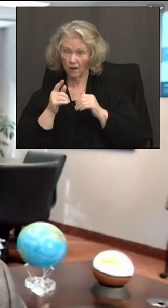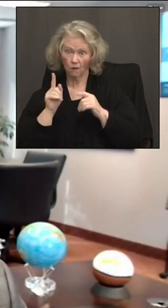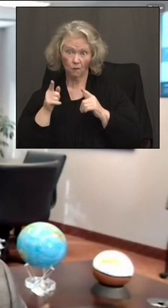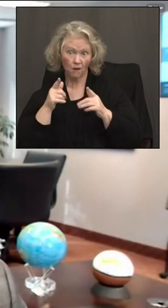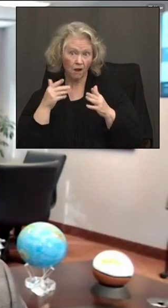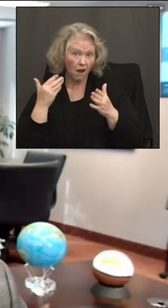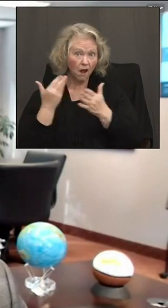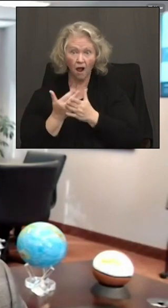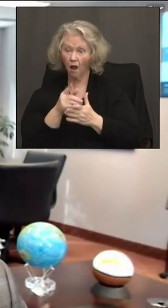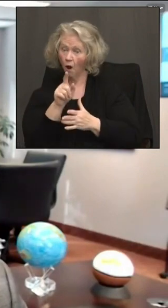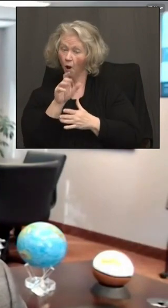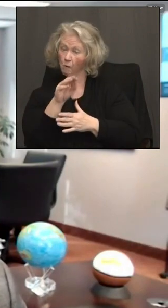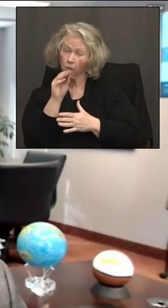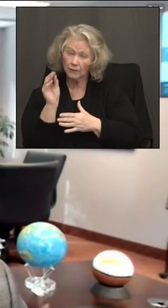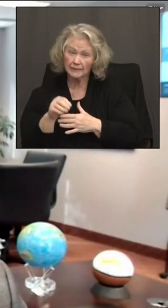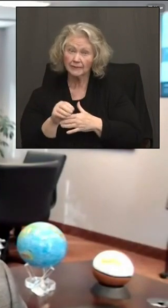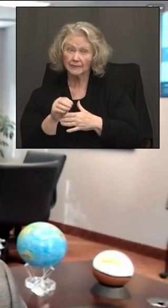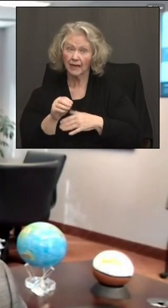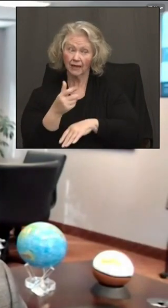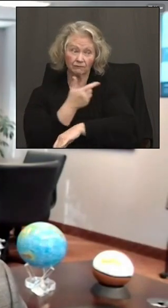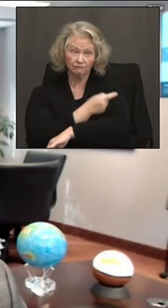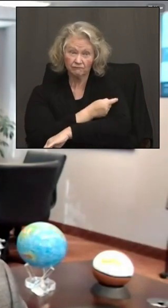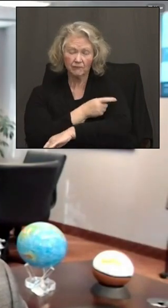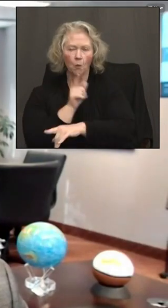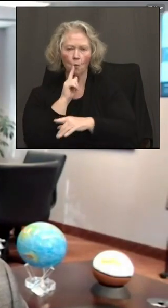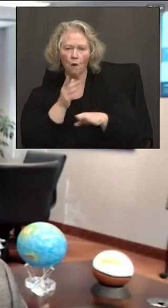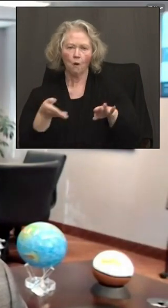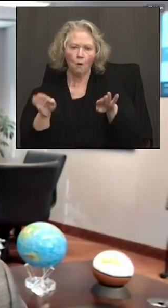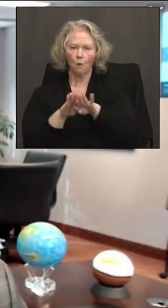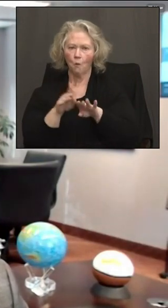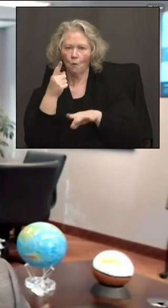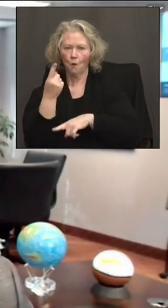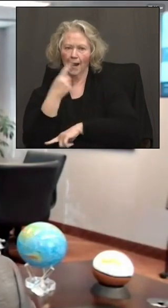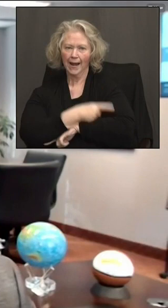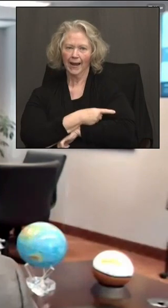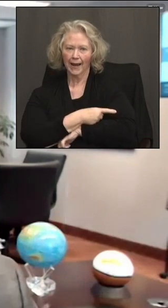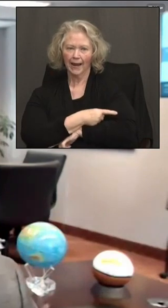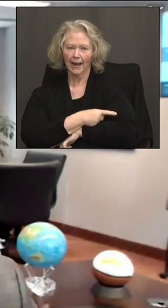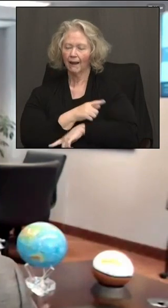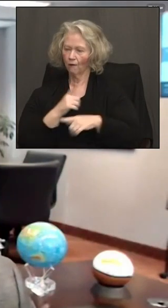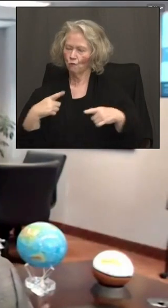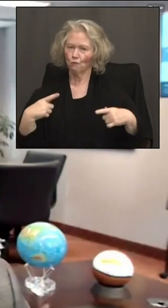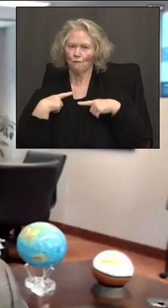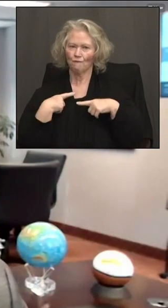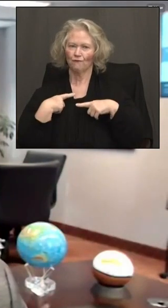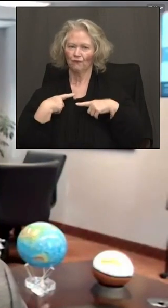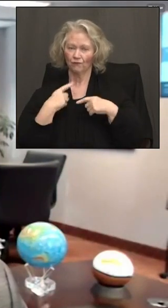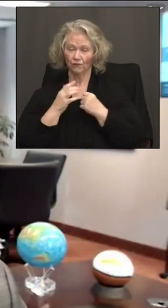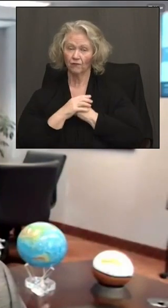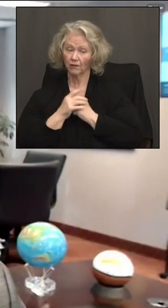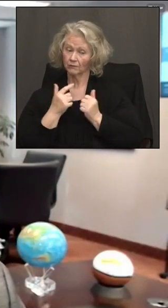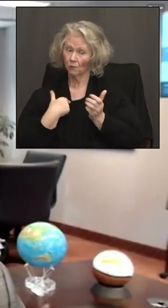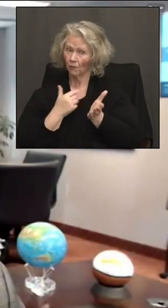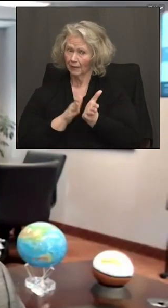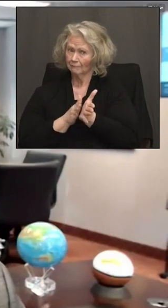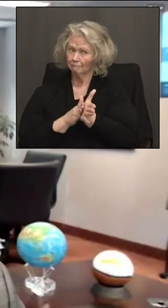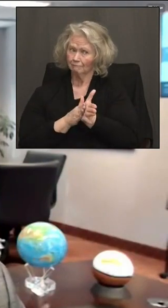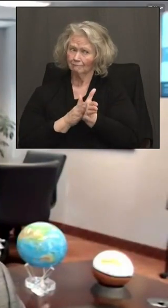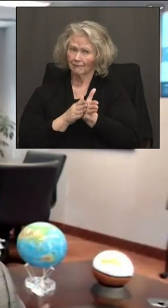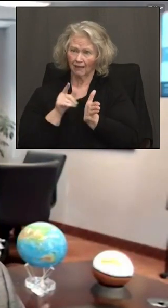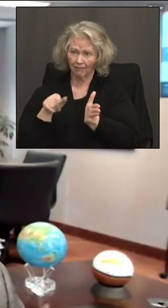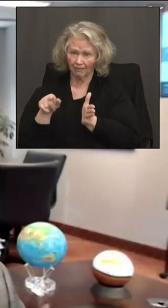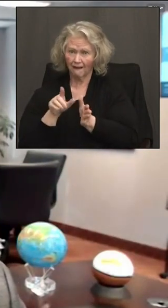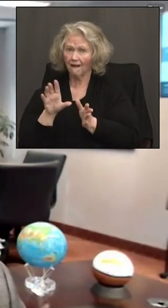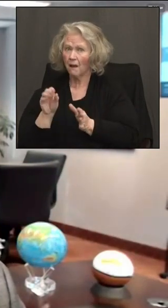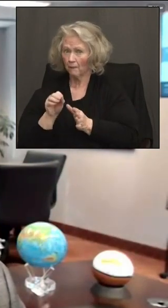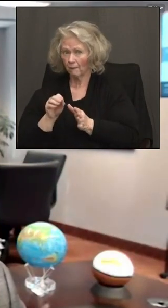to 100 percent vaccination, they're going to they're going to shut down for the day. Everyone's going to get a day off, which we we really applaud the companies for